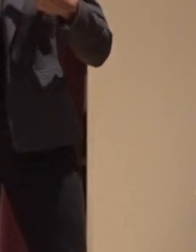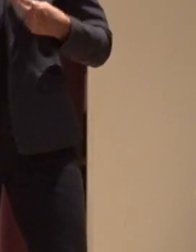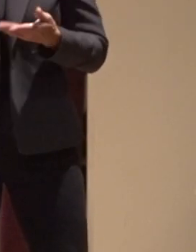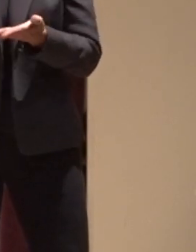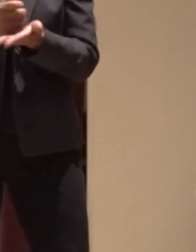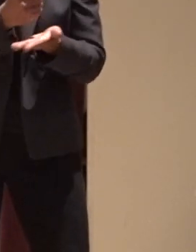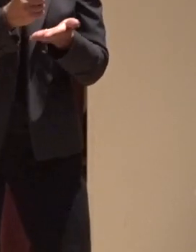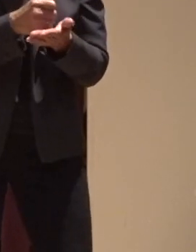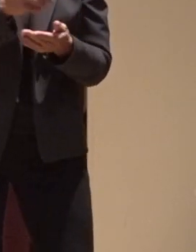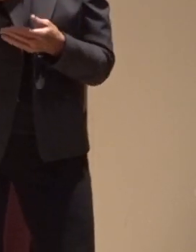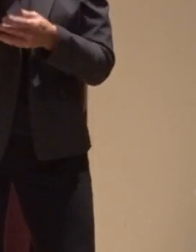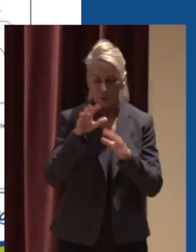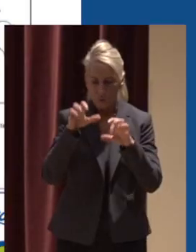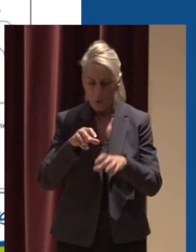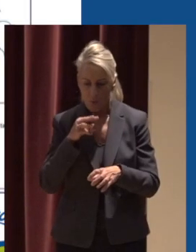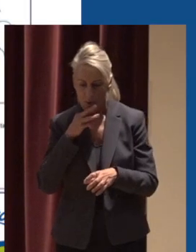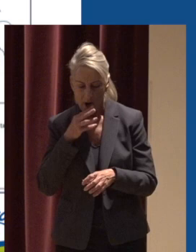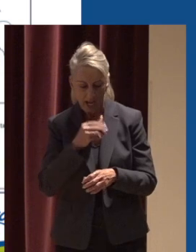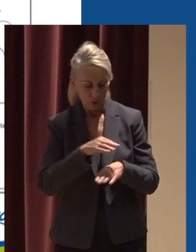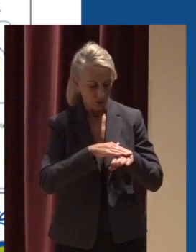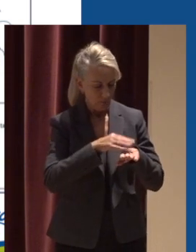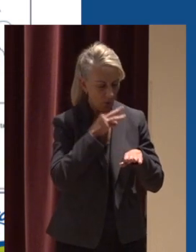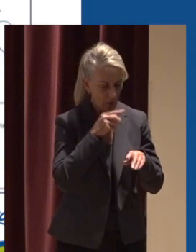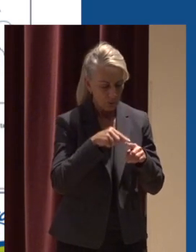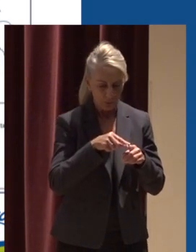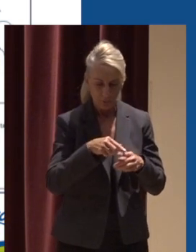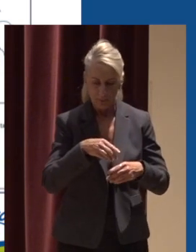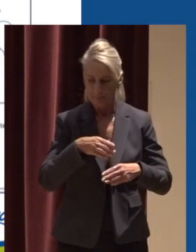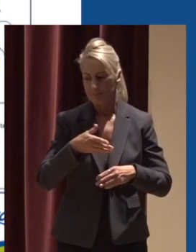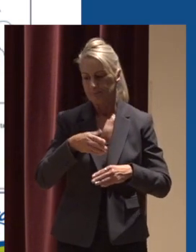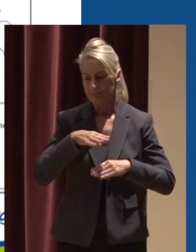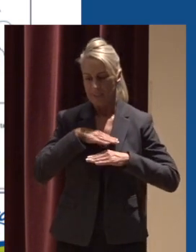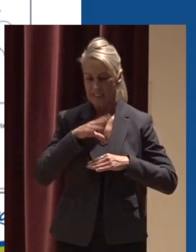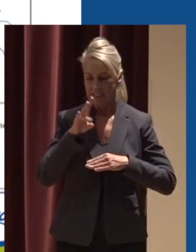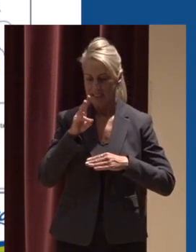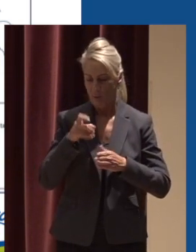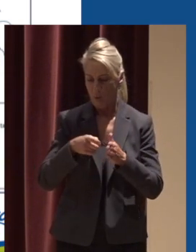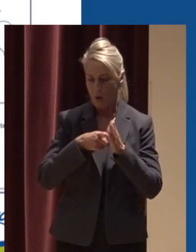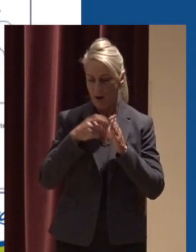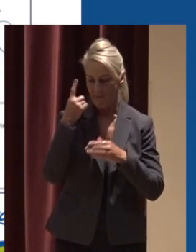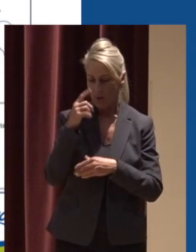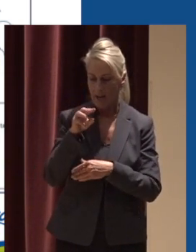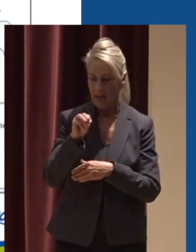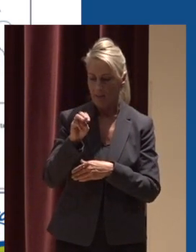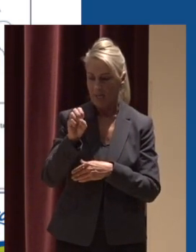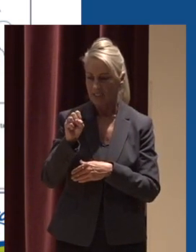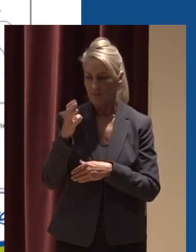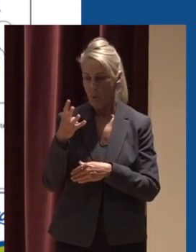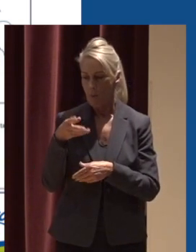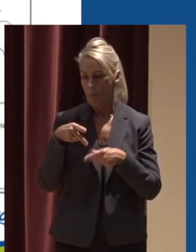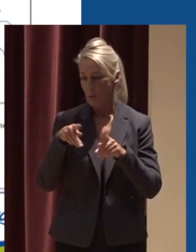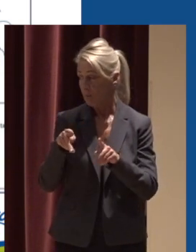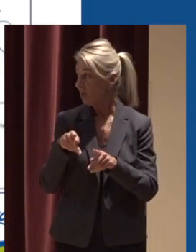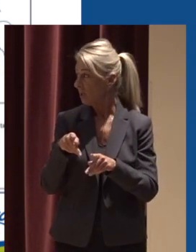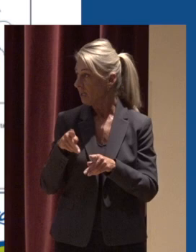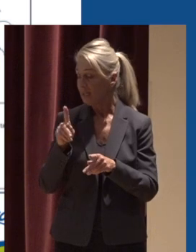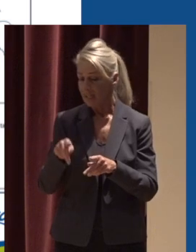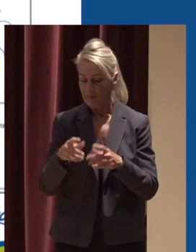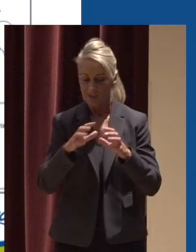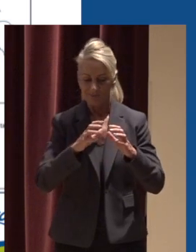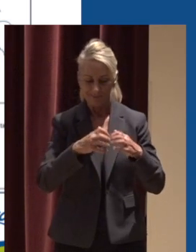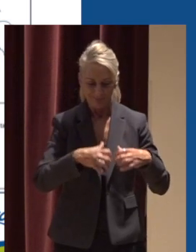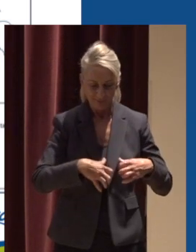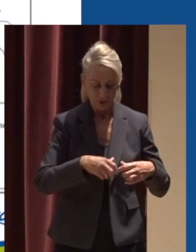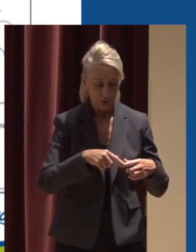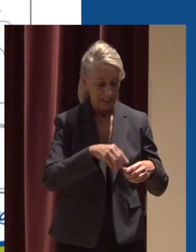stormwater and surface water to meet our seven environmental monitoring requirements for MS4 permit these can be further broken into